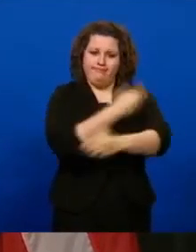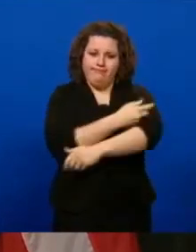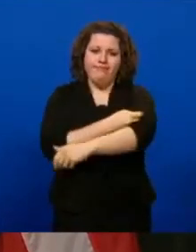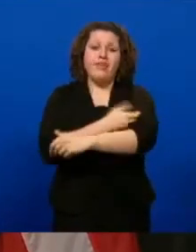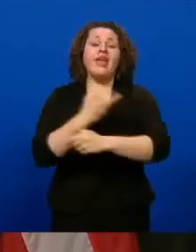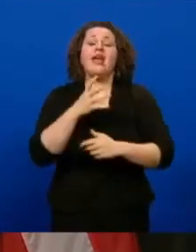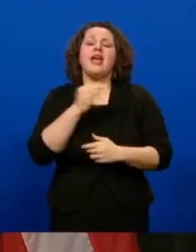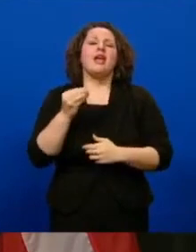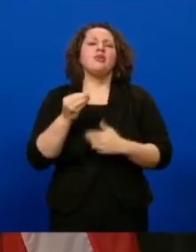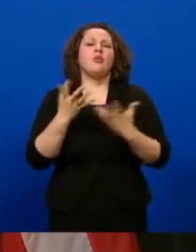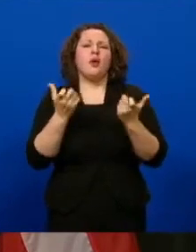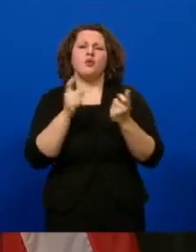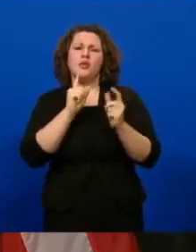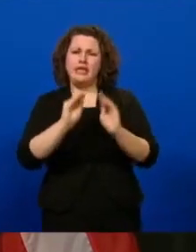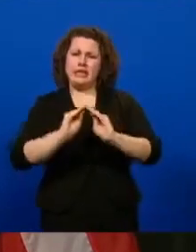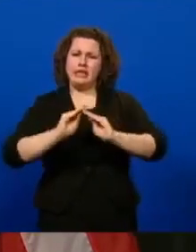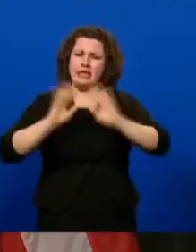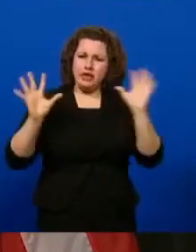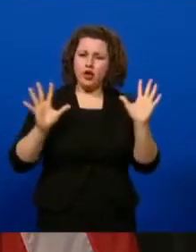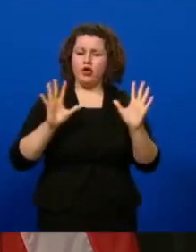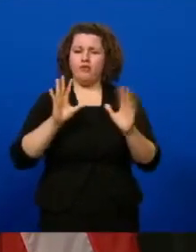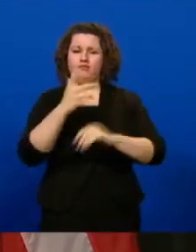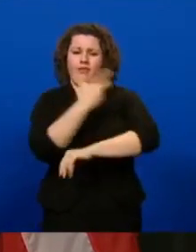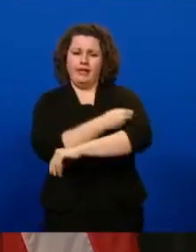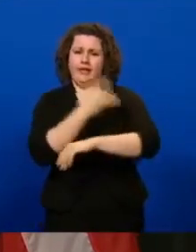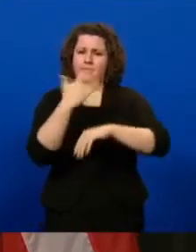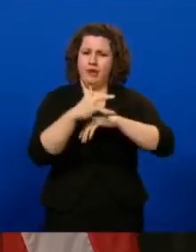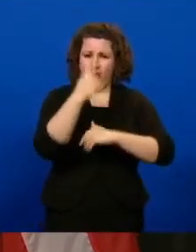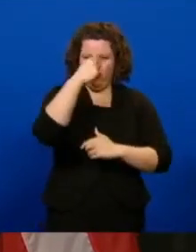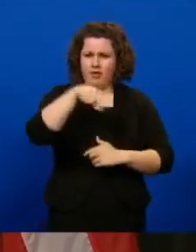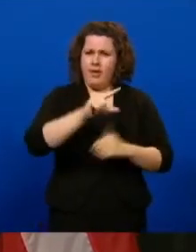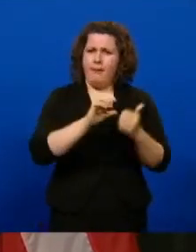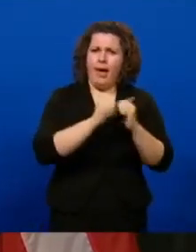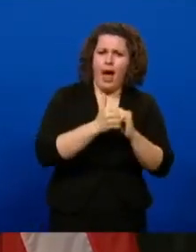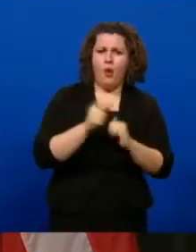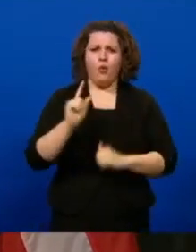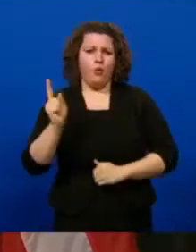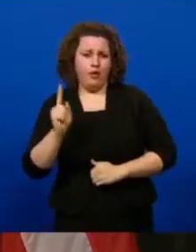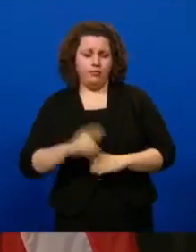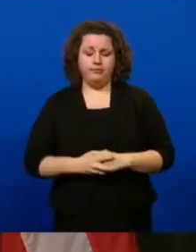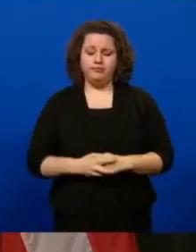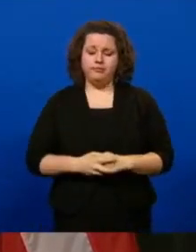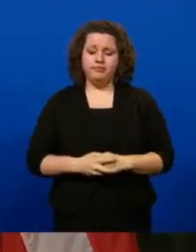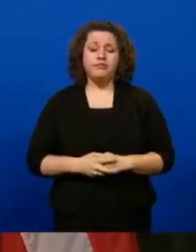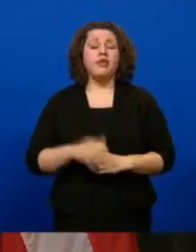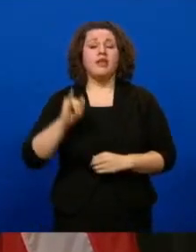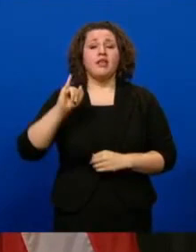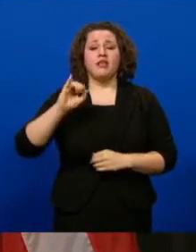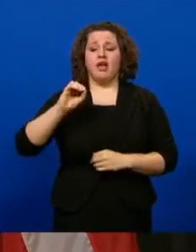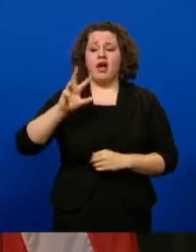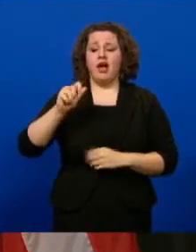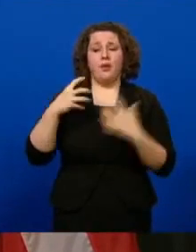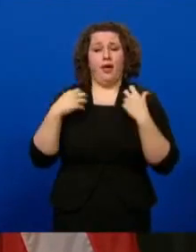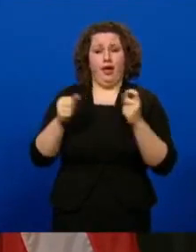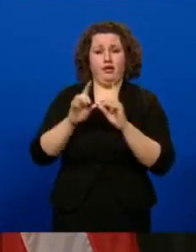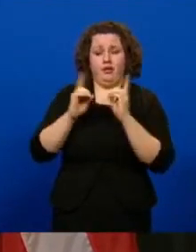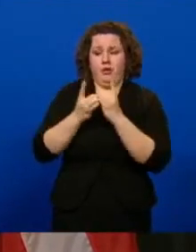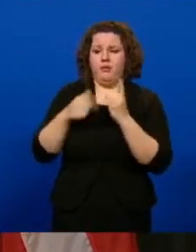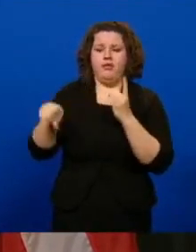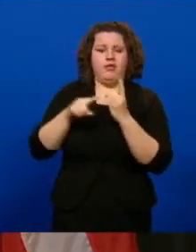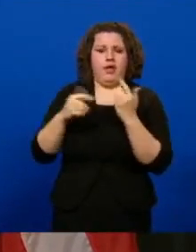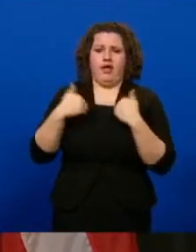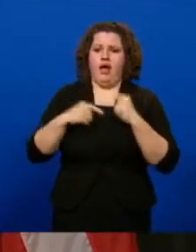to clarify where and how the vaccine will be available for them. The Iowa Department of Public Health has engaged a